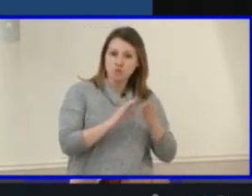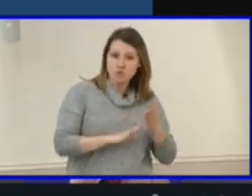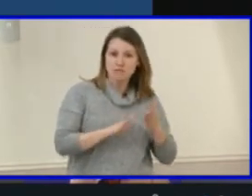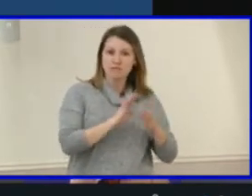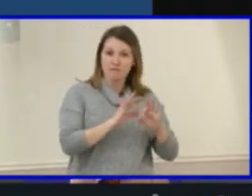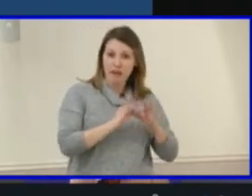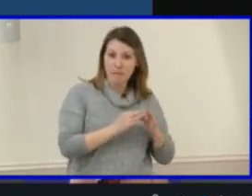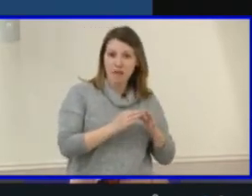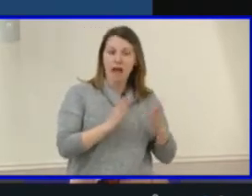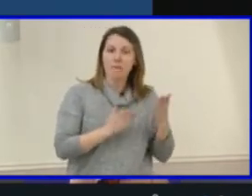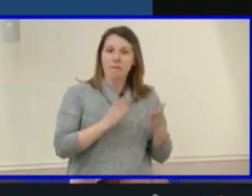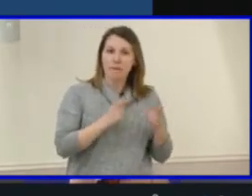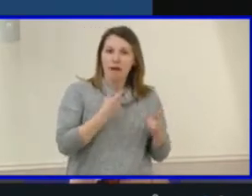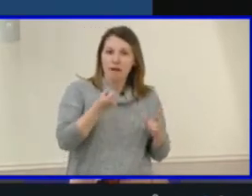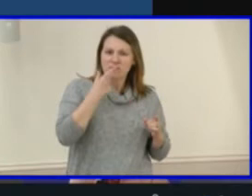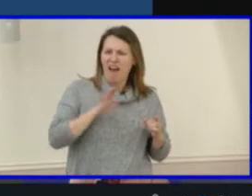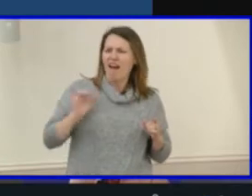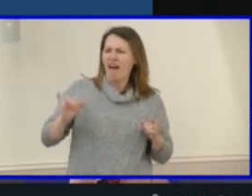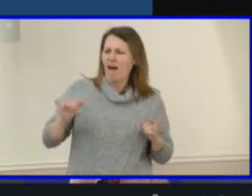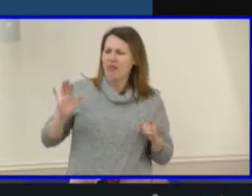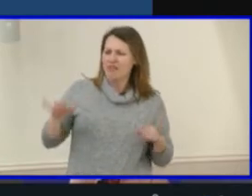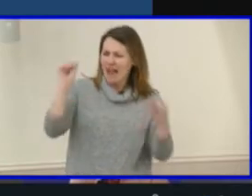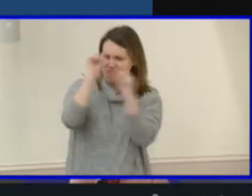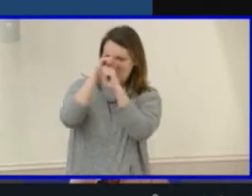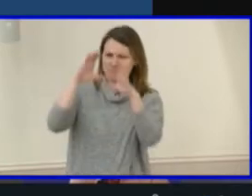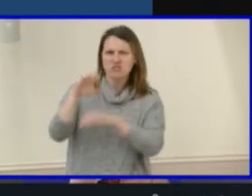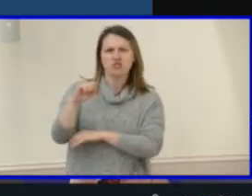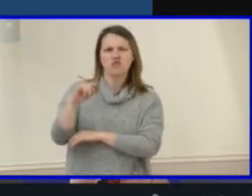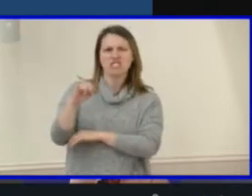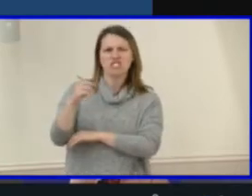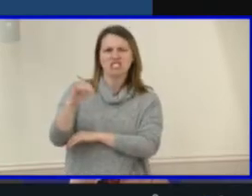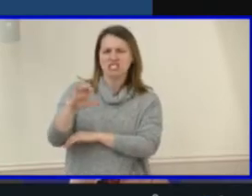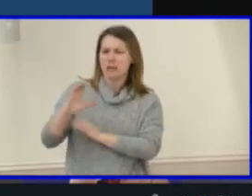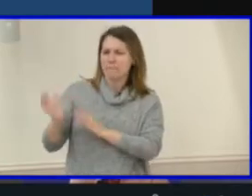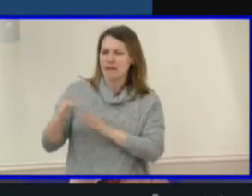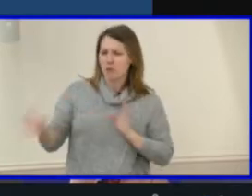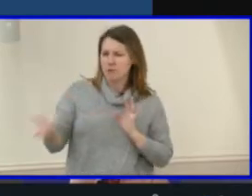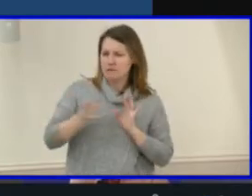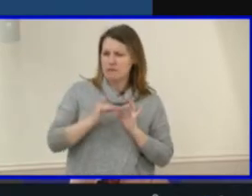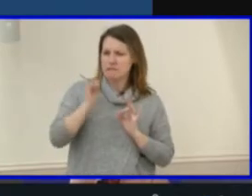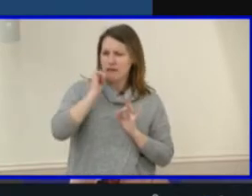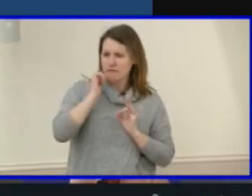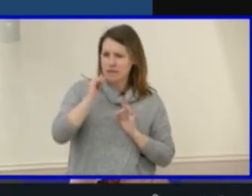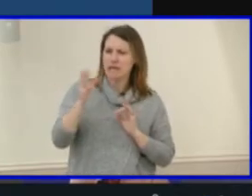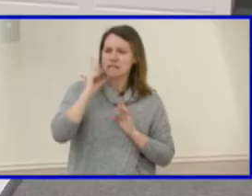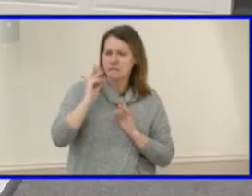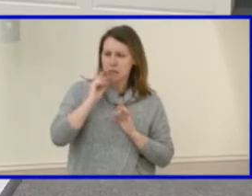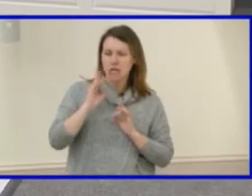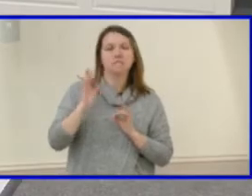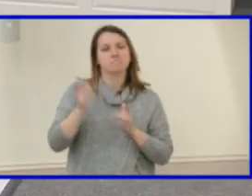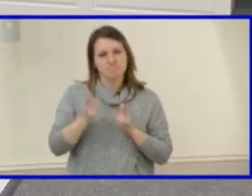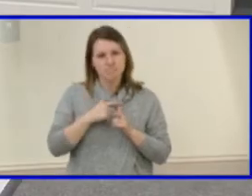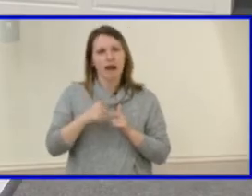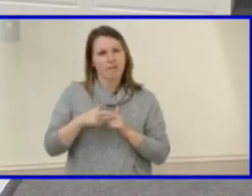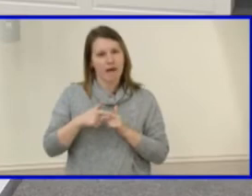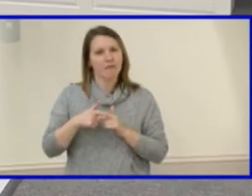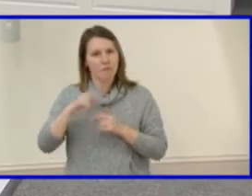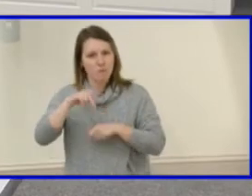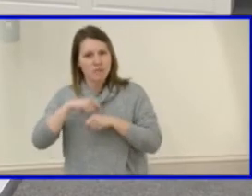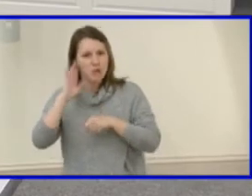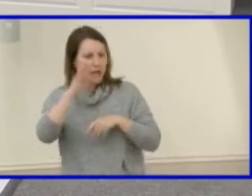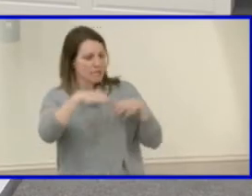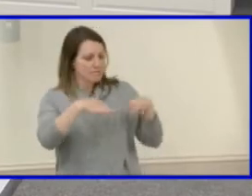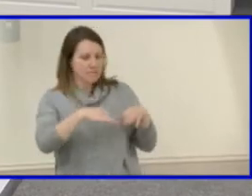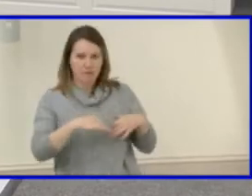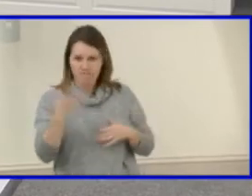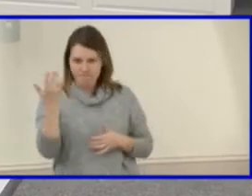day-to-day school experiences in Henrico County Public Schools. And with that, I will turn it back over to Tiffany.